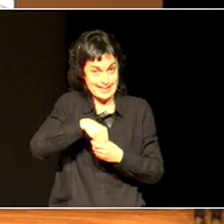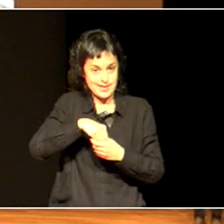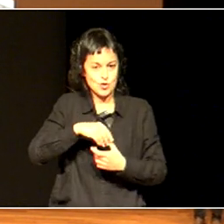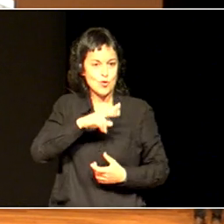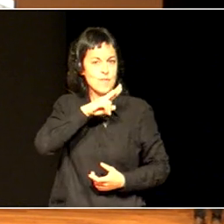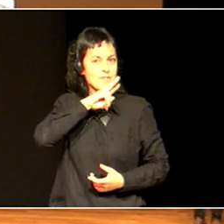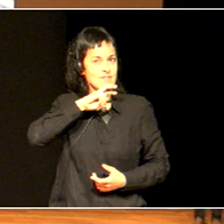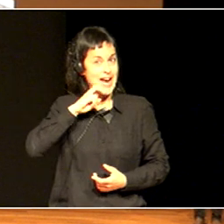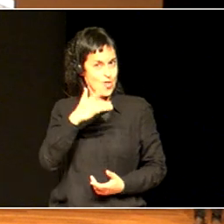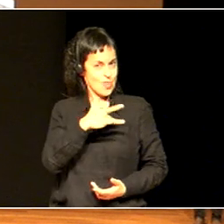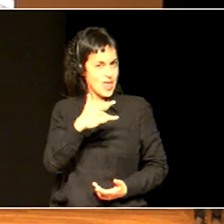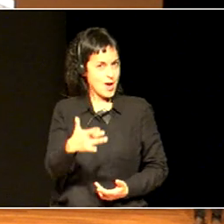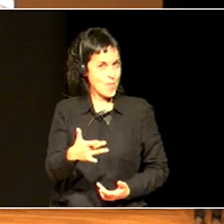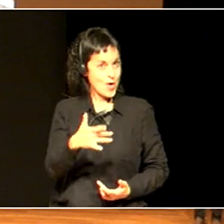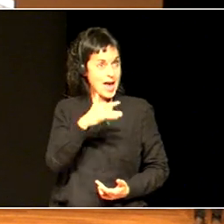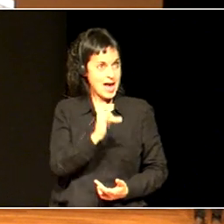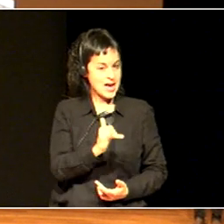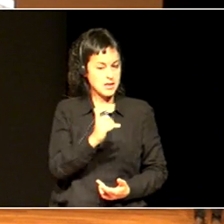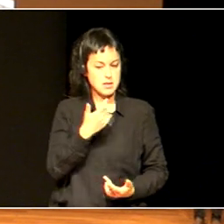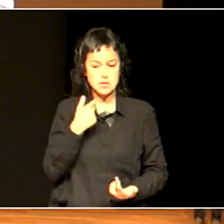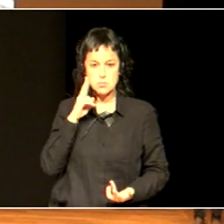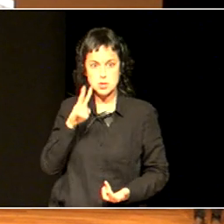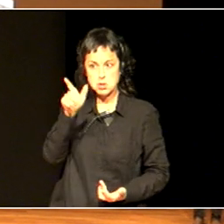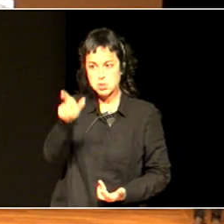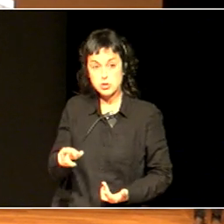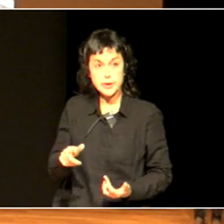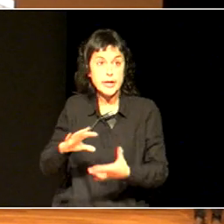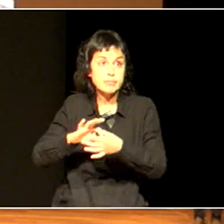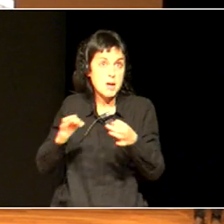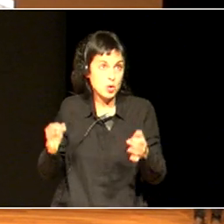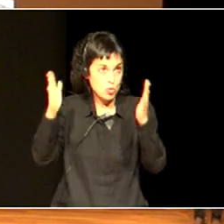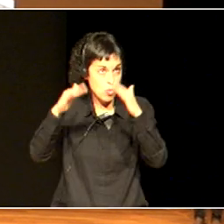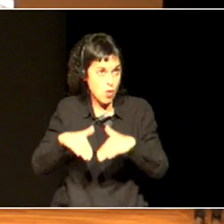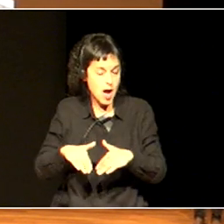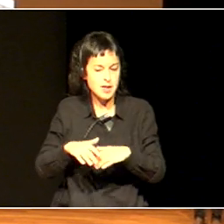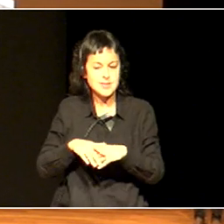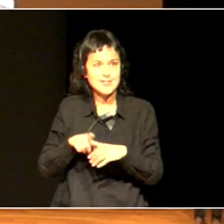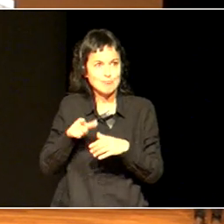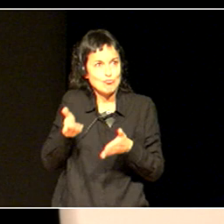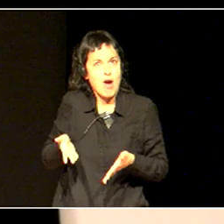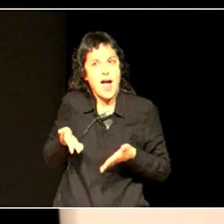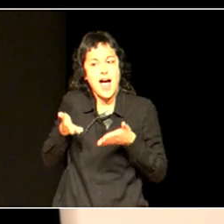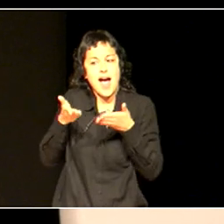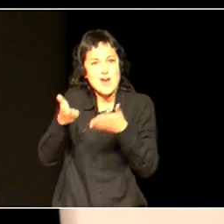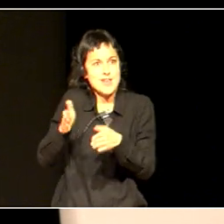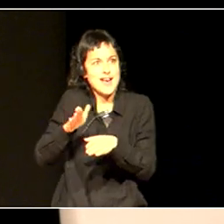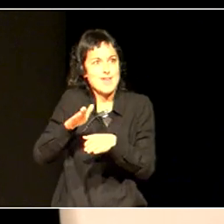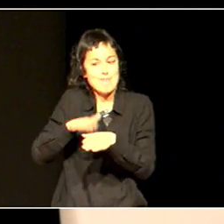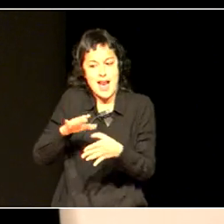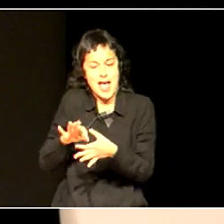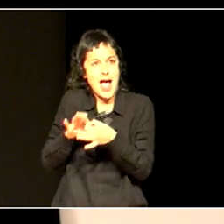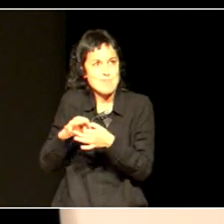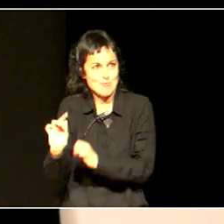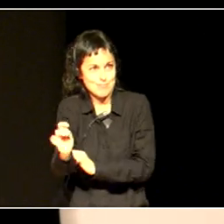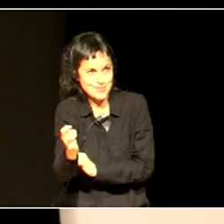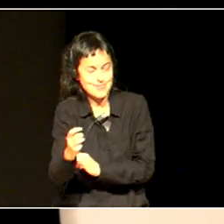who hasn't got a friend, well, you make sure that they have someone to be with and they have a friend. And if